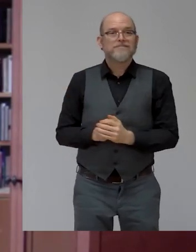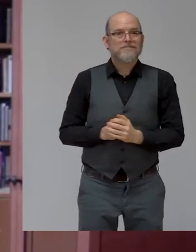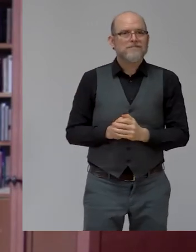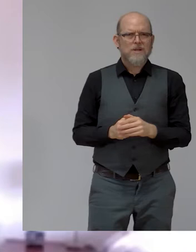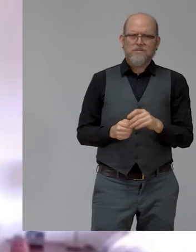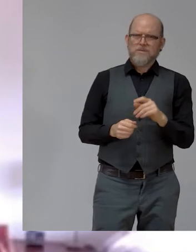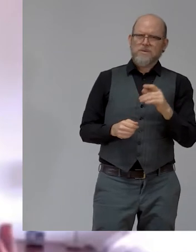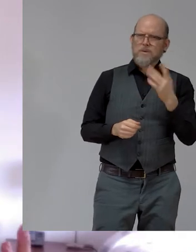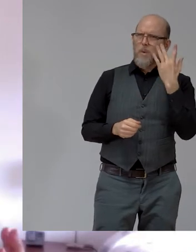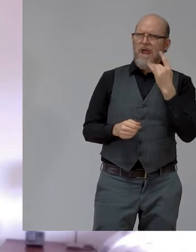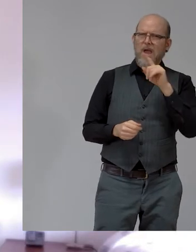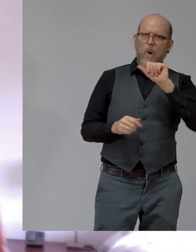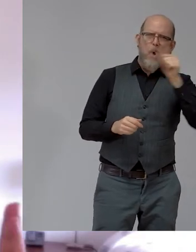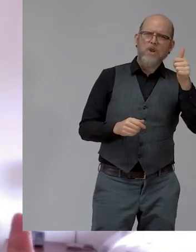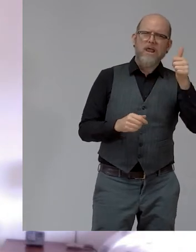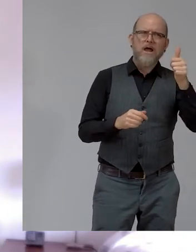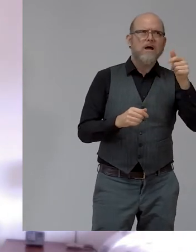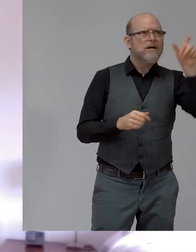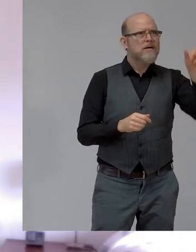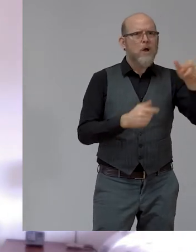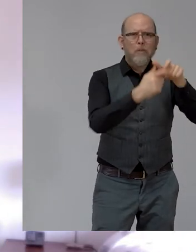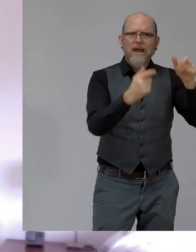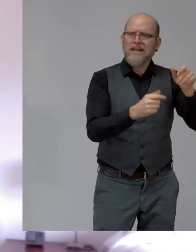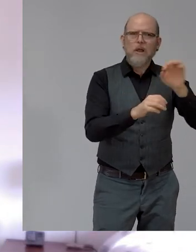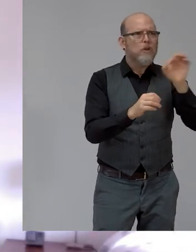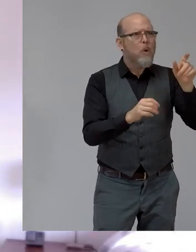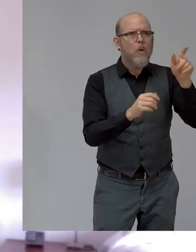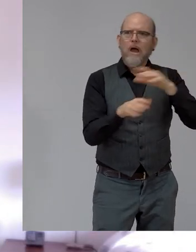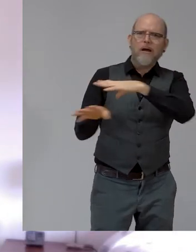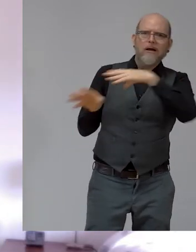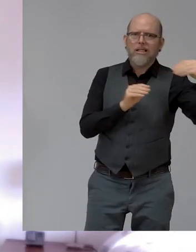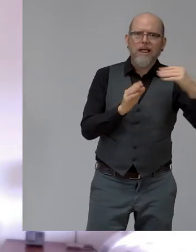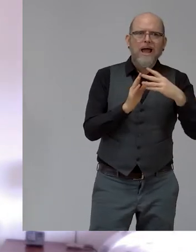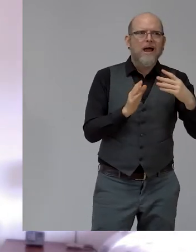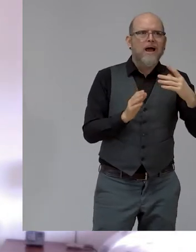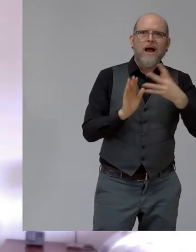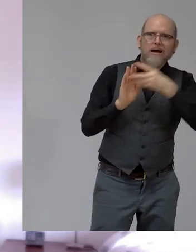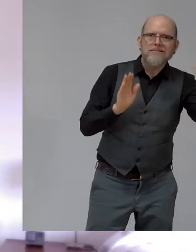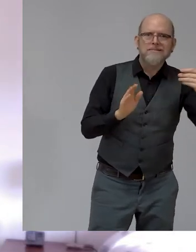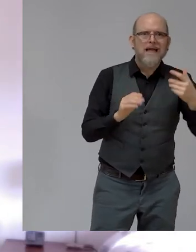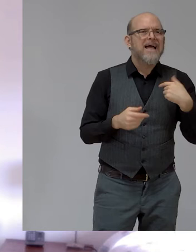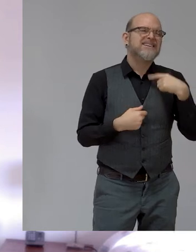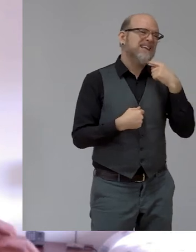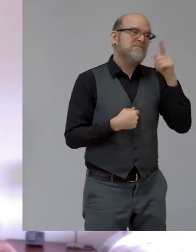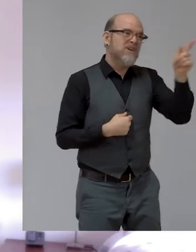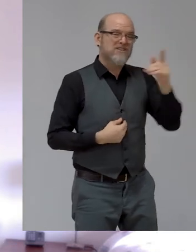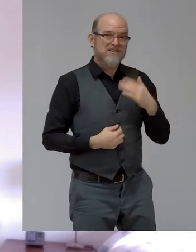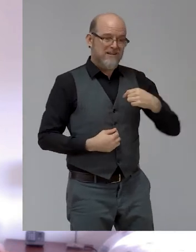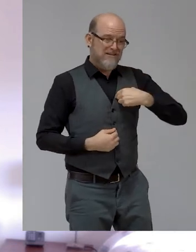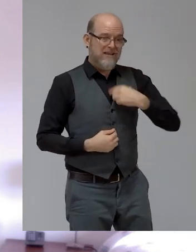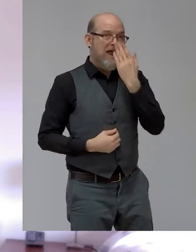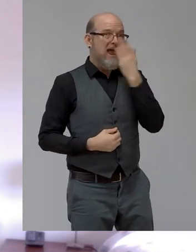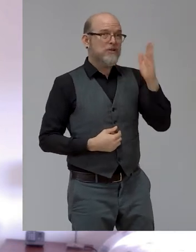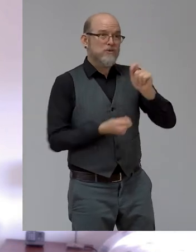Come on. Susan, honestly, it's all about getting the mindset right. If we get the